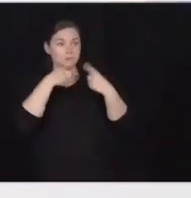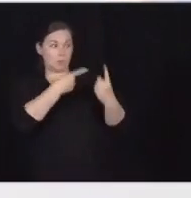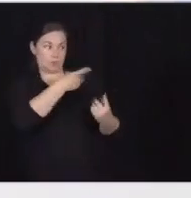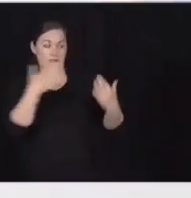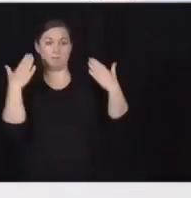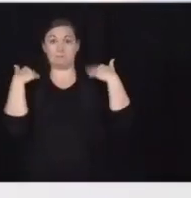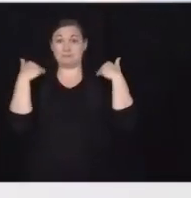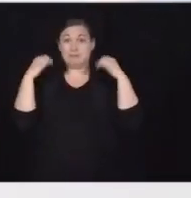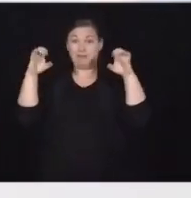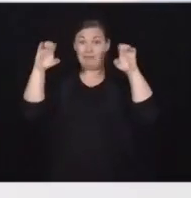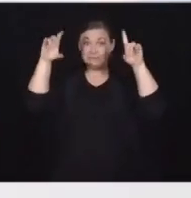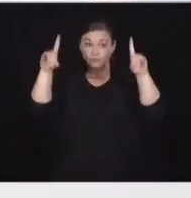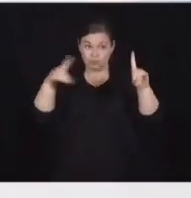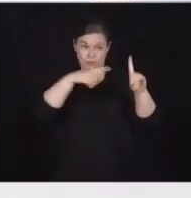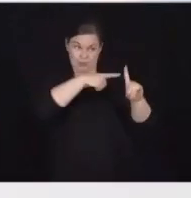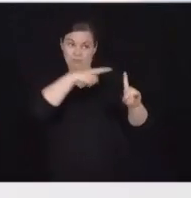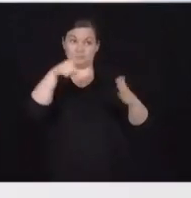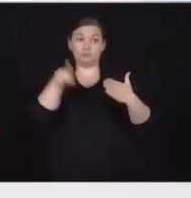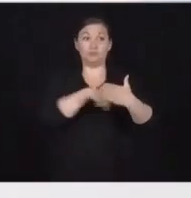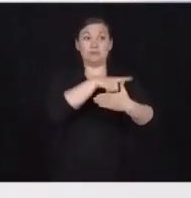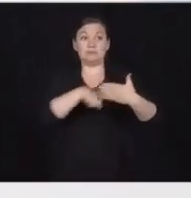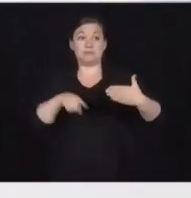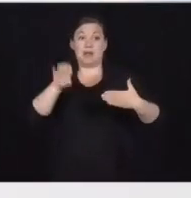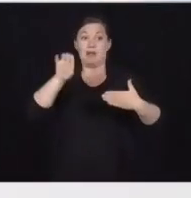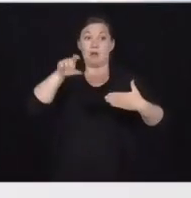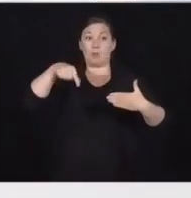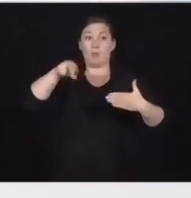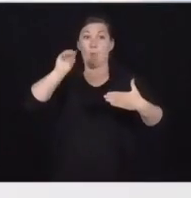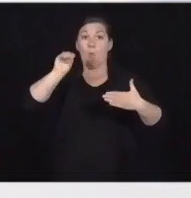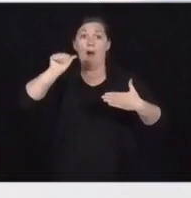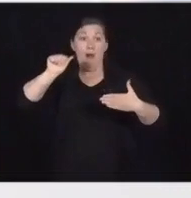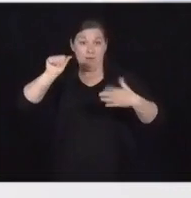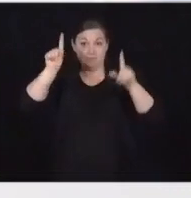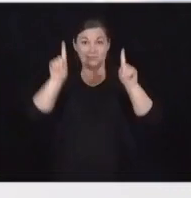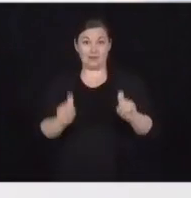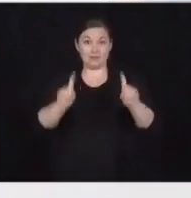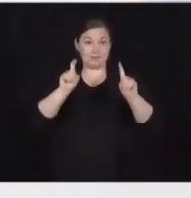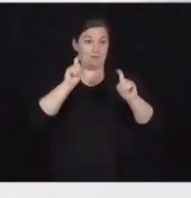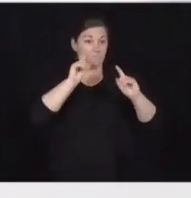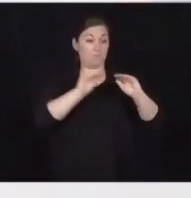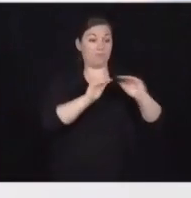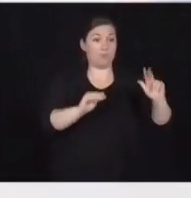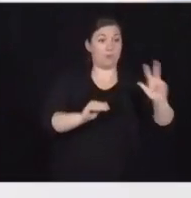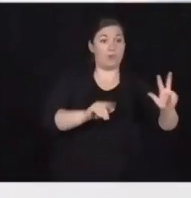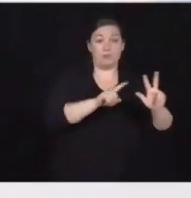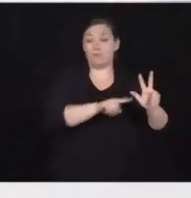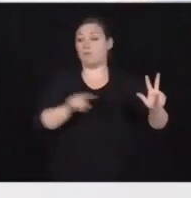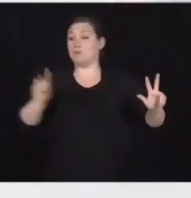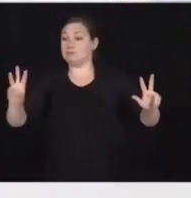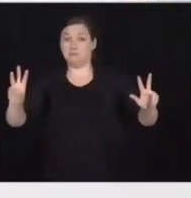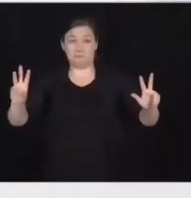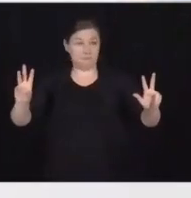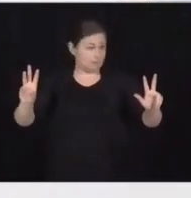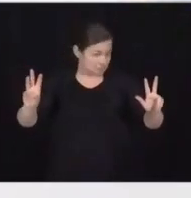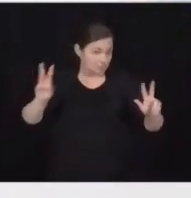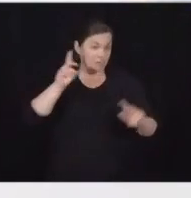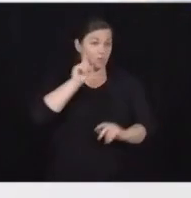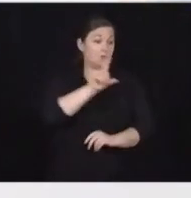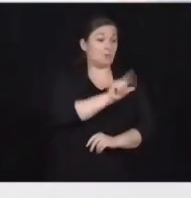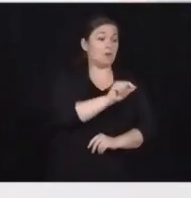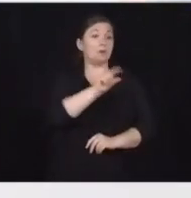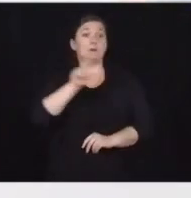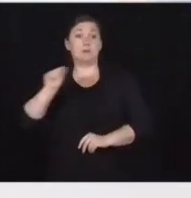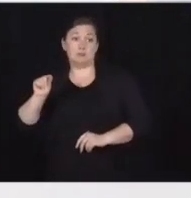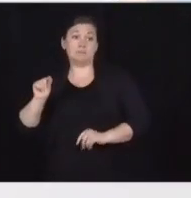Well, good afternoon. We know that for many years now, math scores have been on a steady decline. It's why, under the Premier's leadership, we campaign